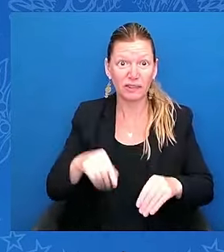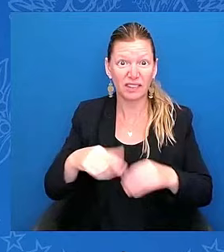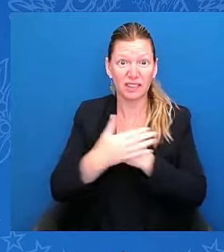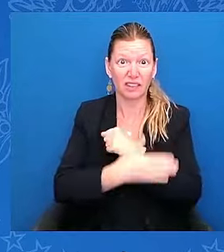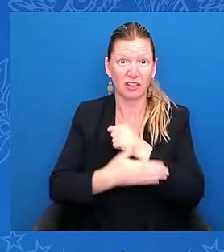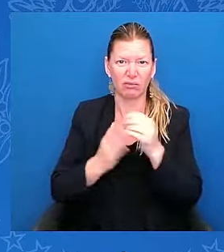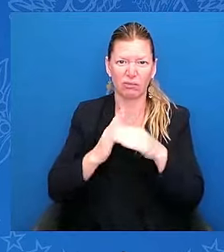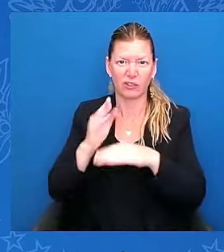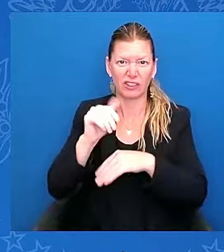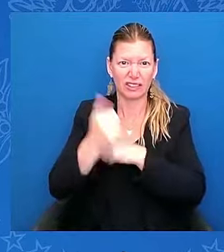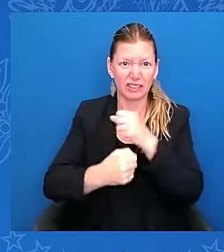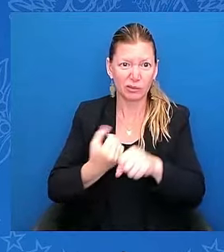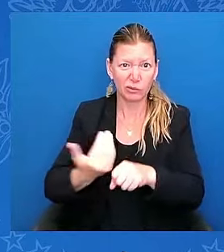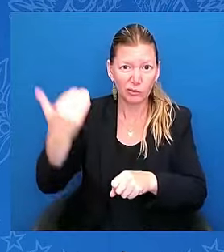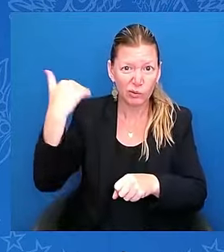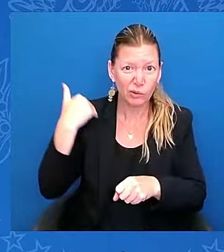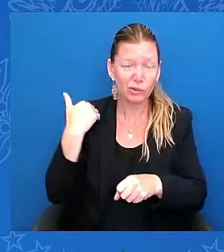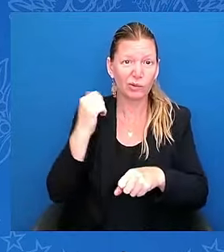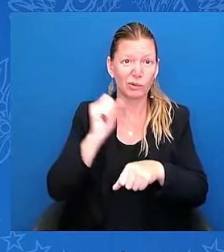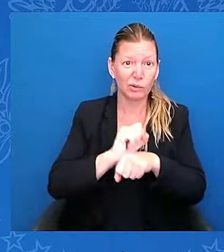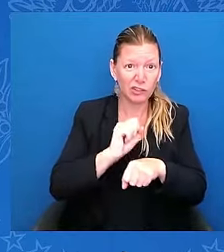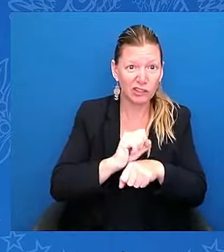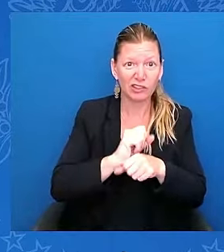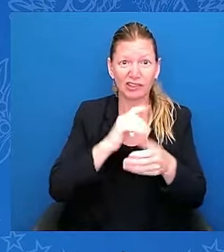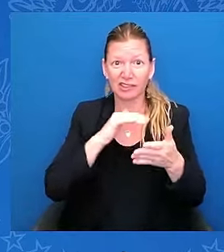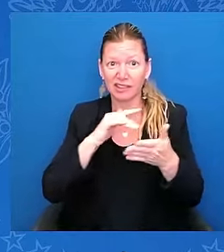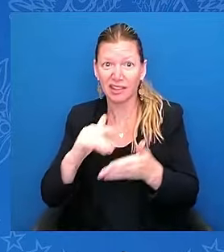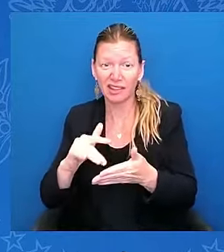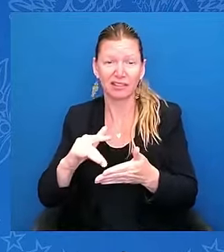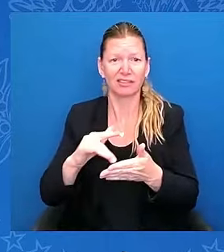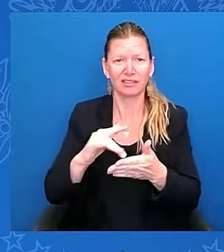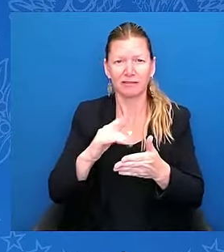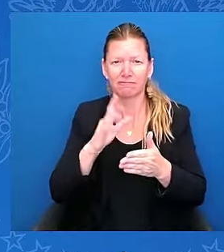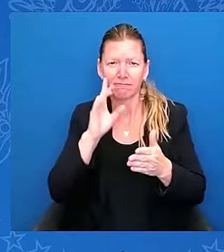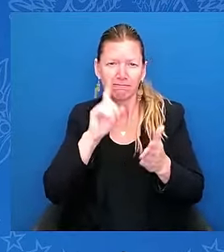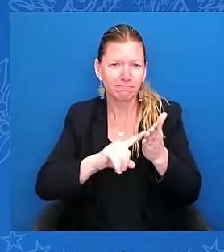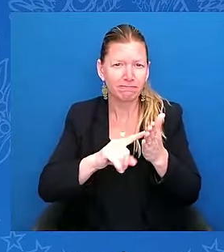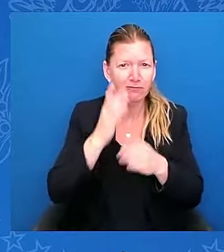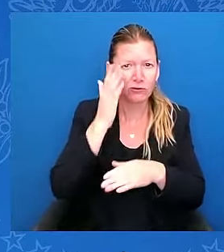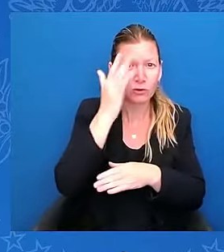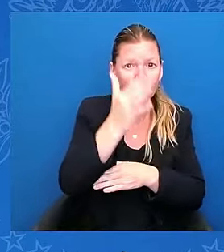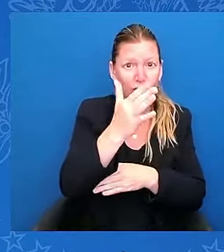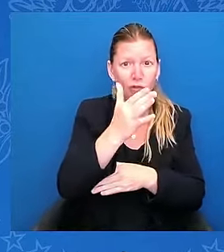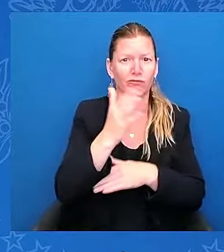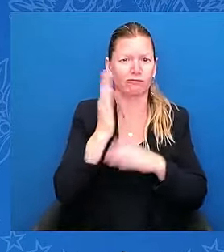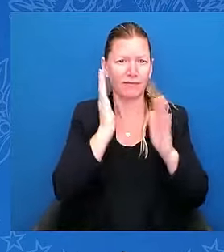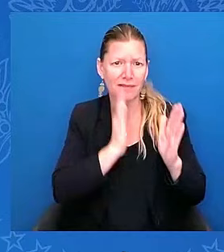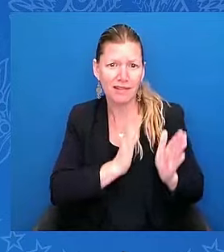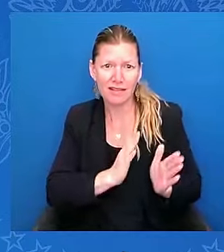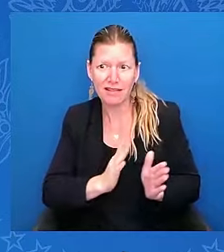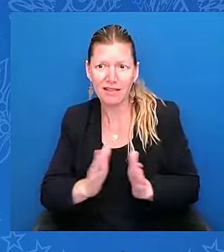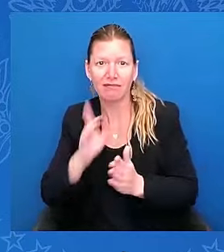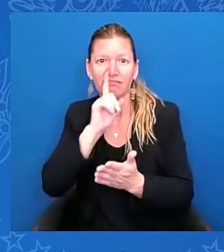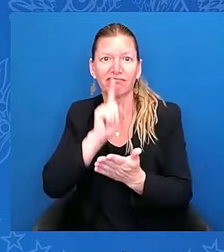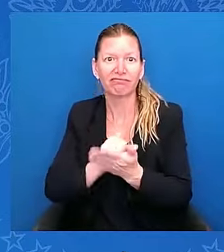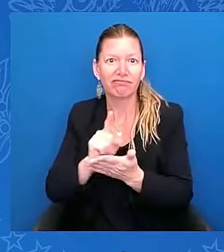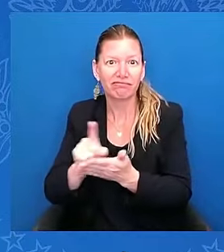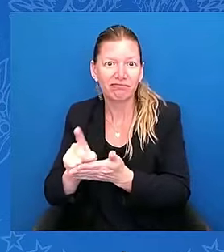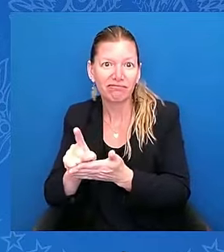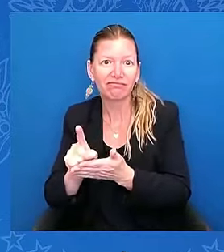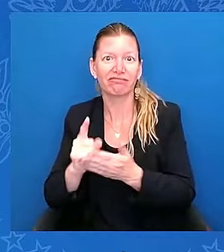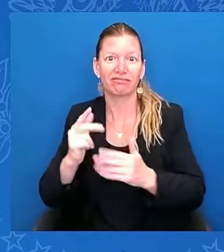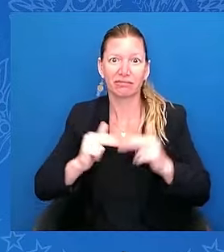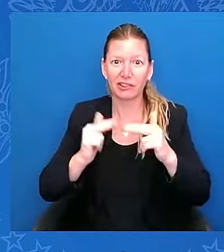and then you fell in love, so you built a life, a home. One filled with big smiles on little